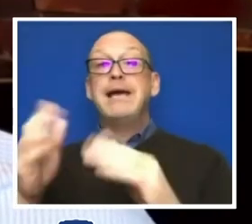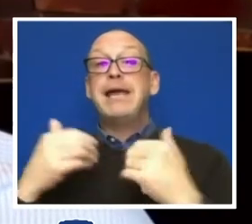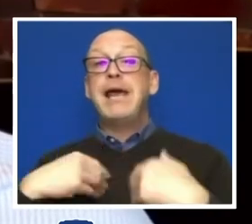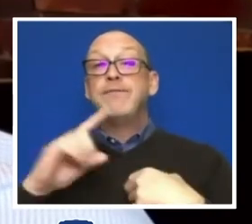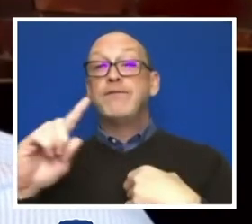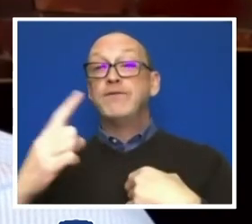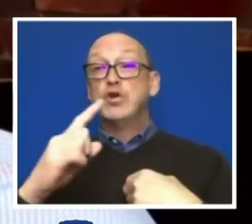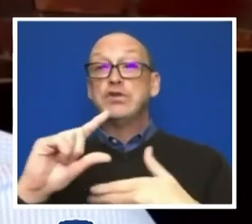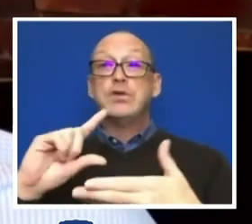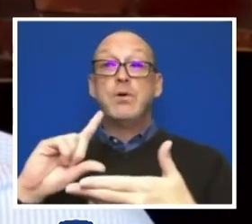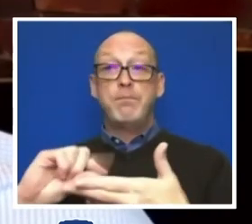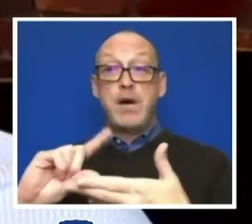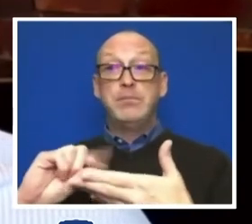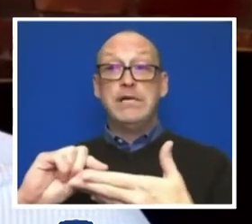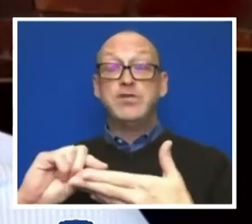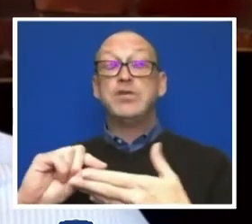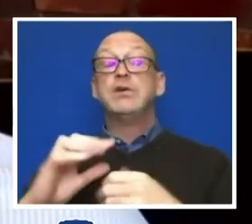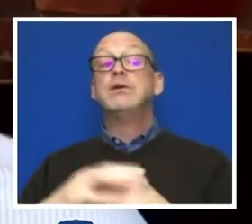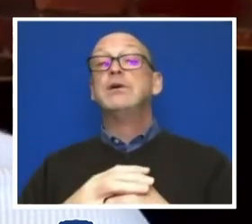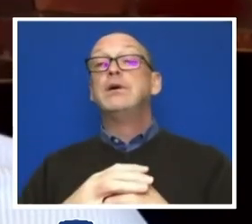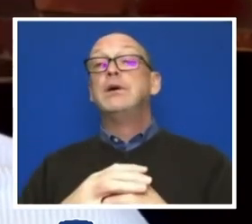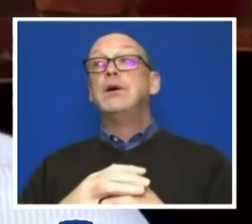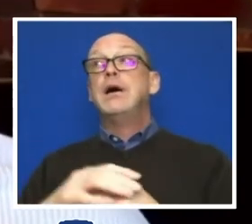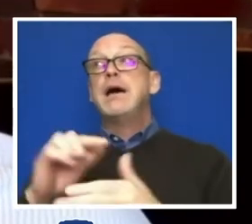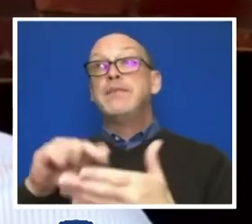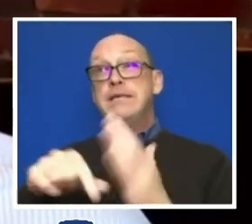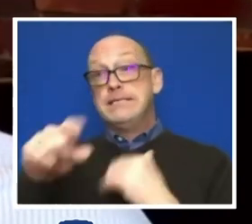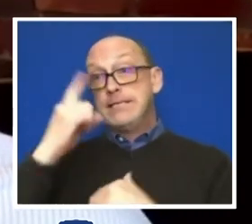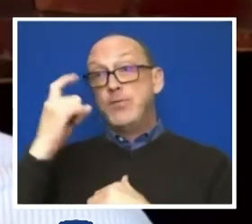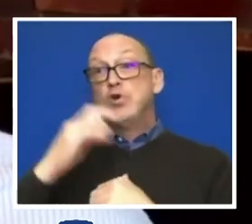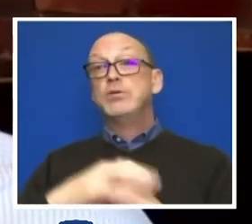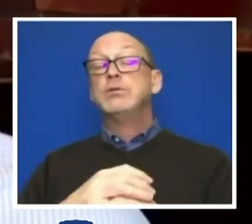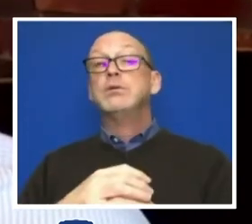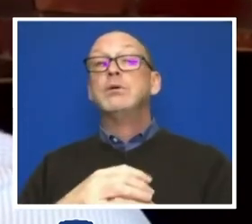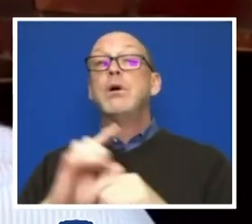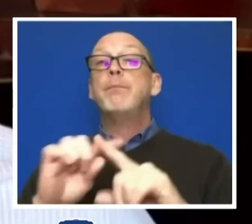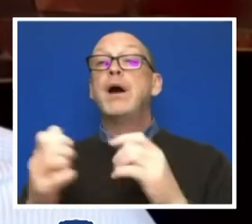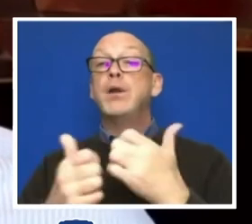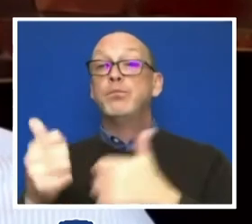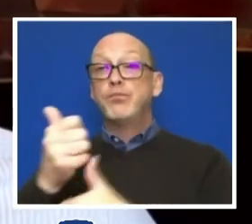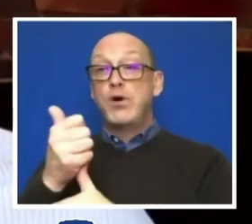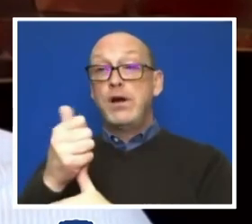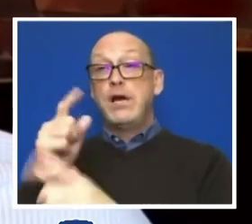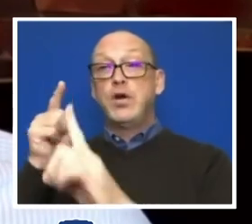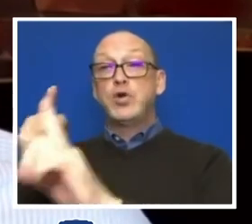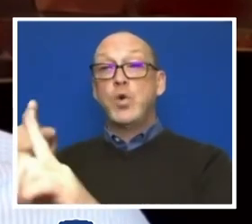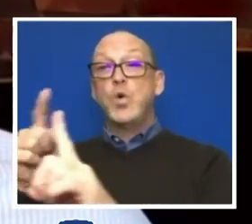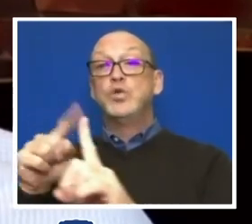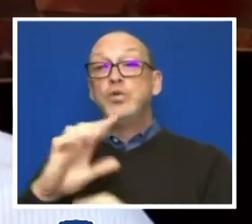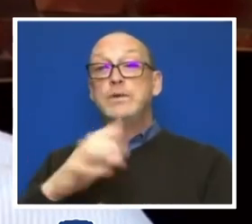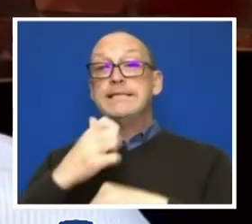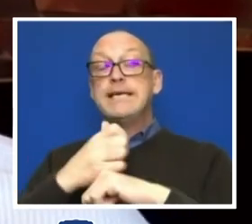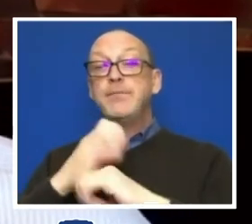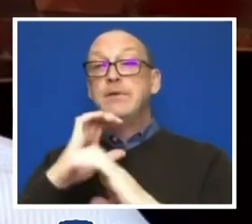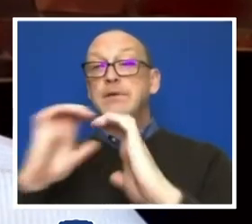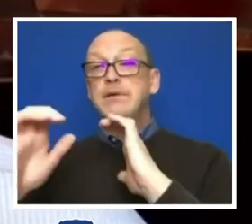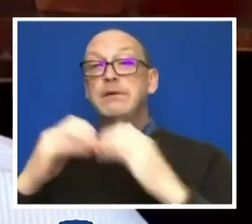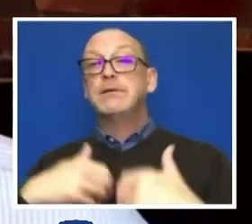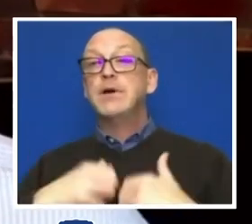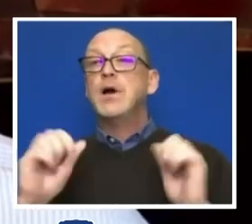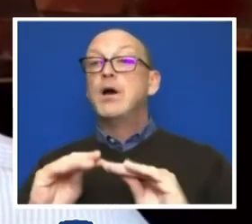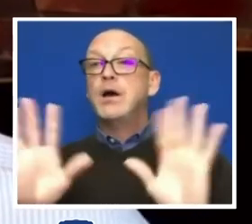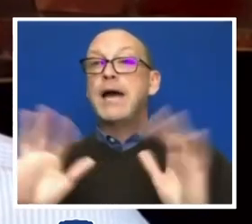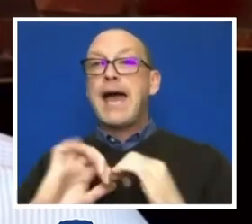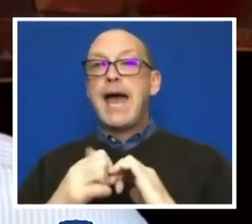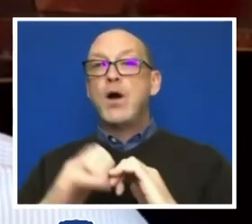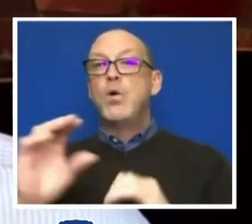published, first iteration of the report published this summer. But again, our primary goal with that was to just establish and communicate transparency of how the Office of Student